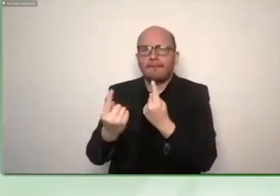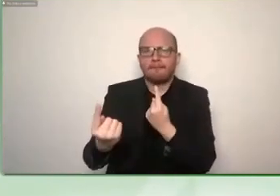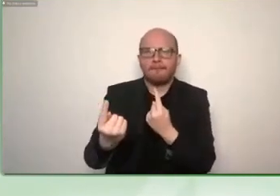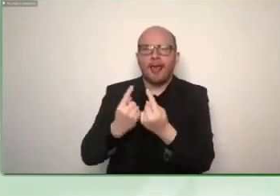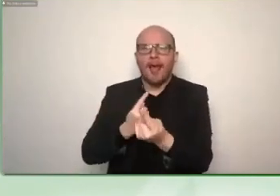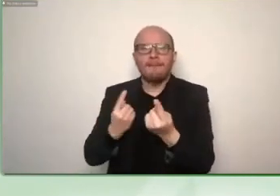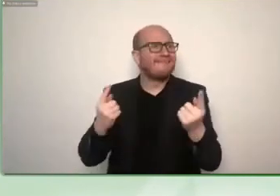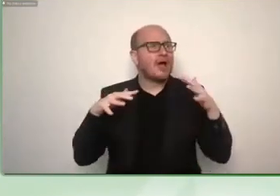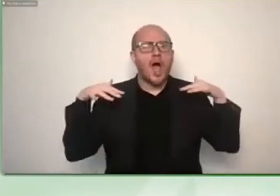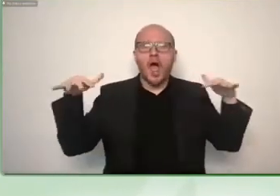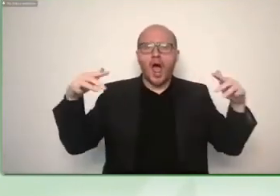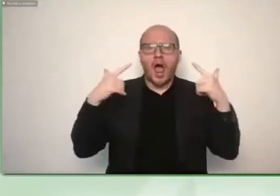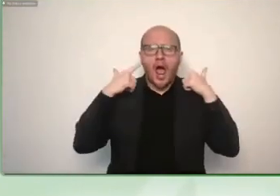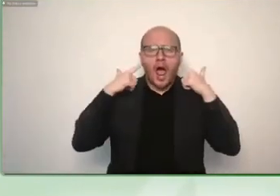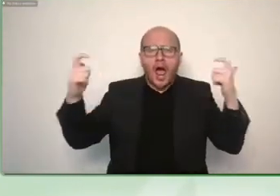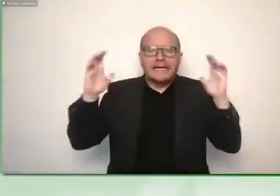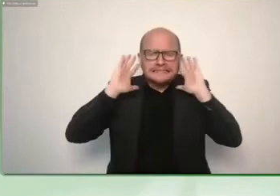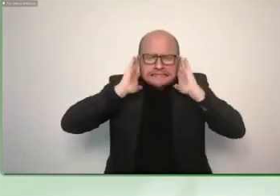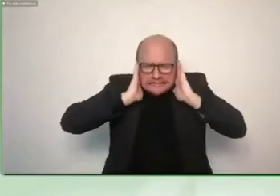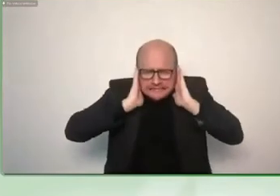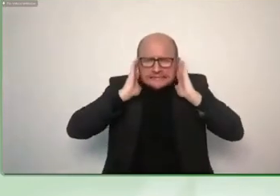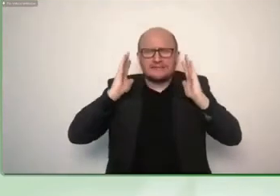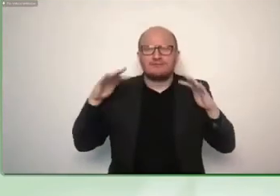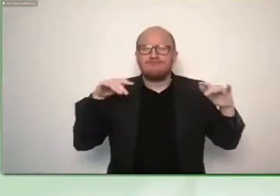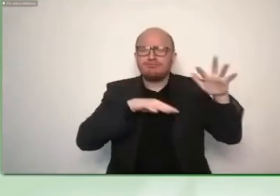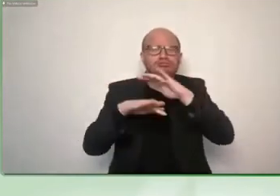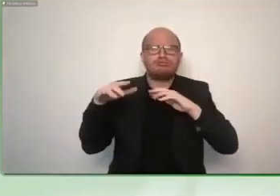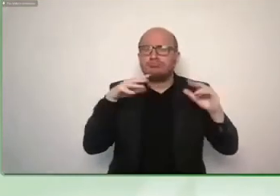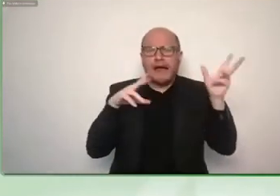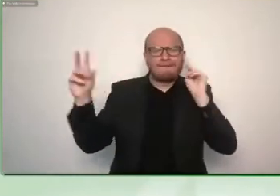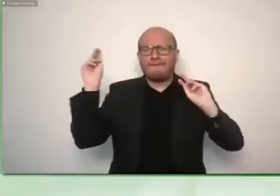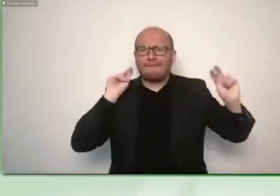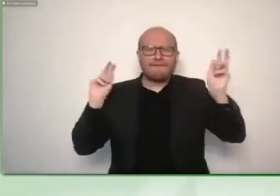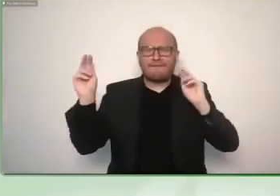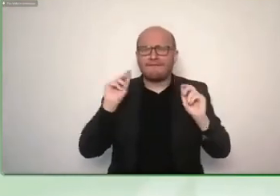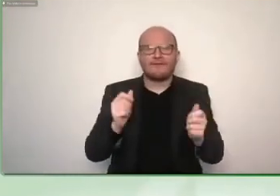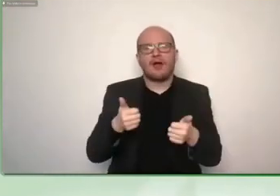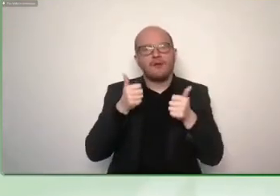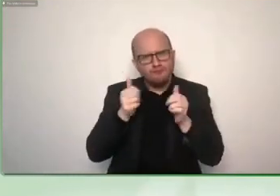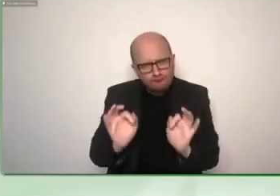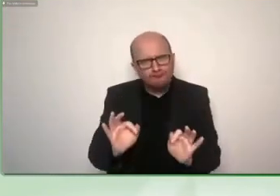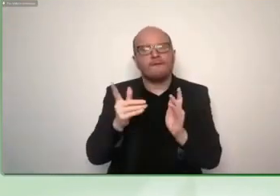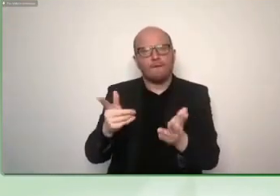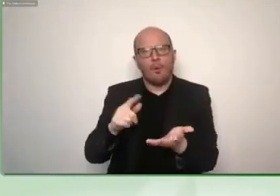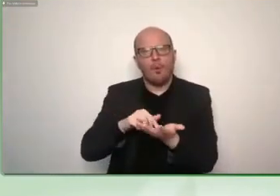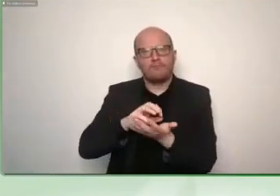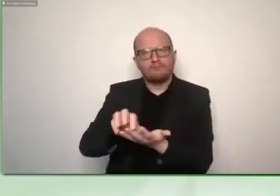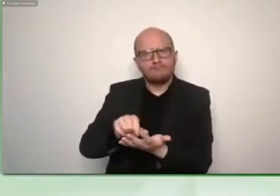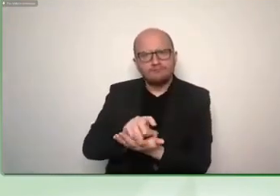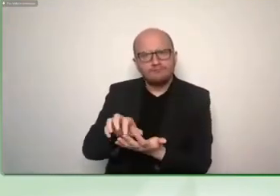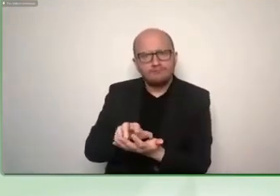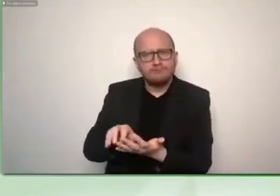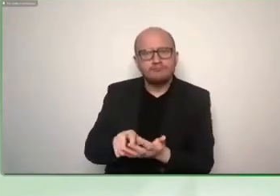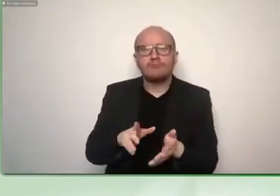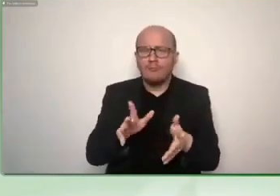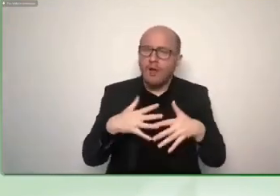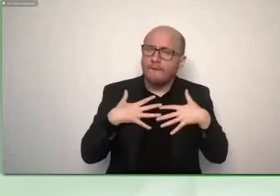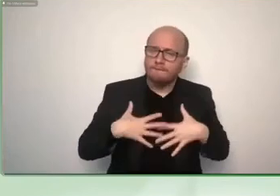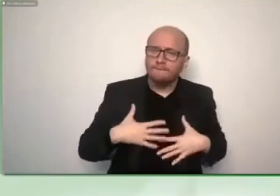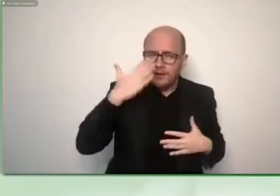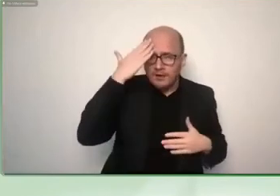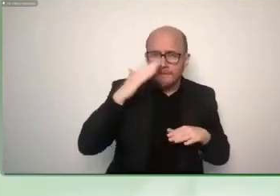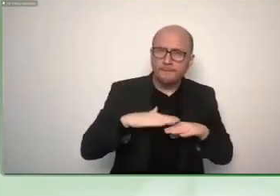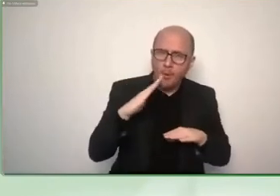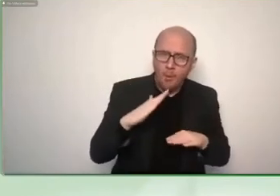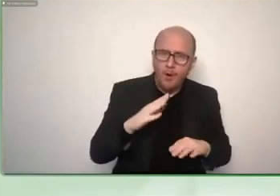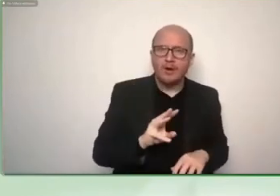an app and if you want to learn more go to www.lormen.org the website is still being